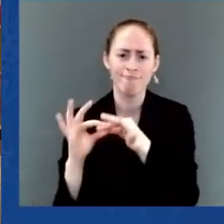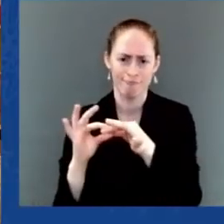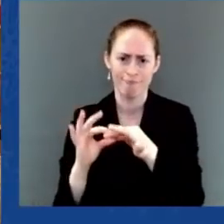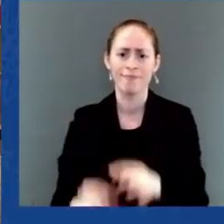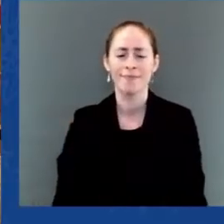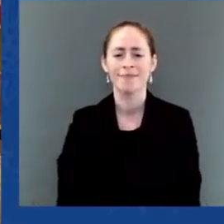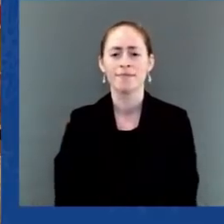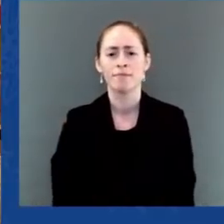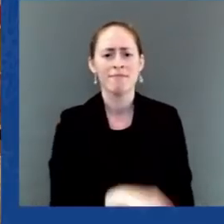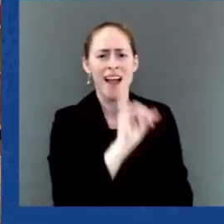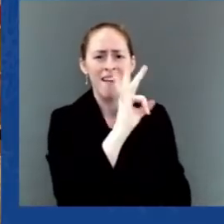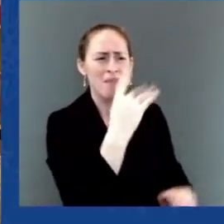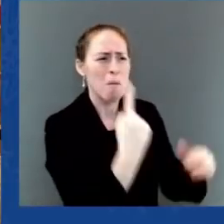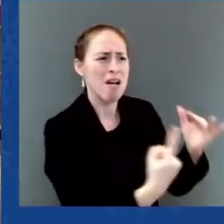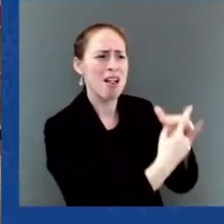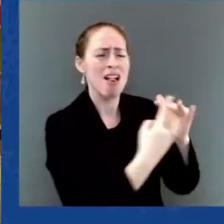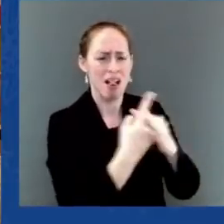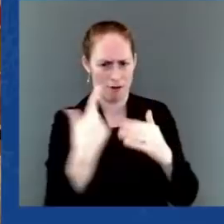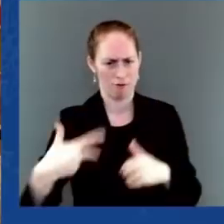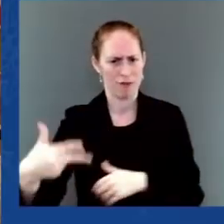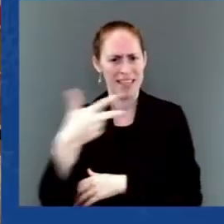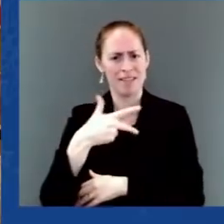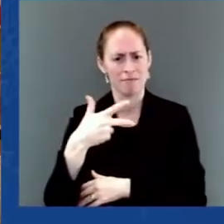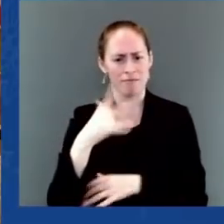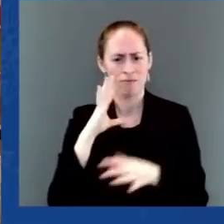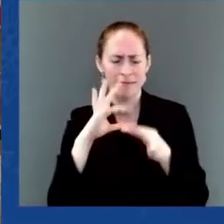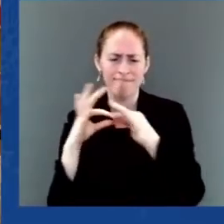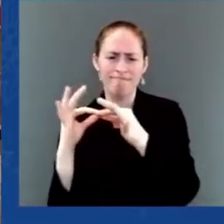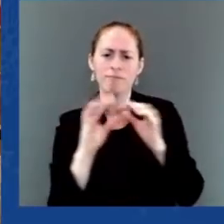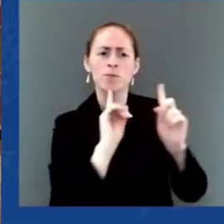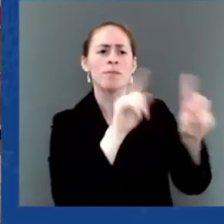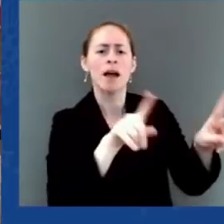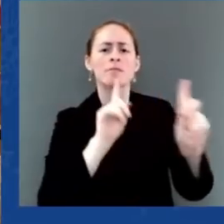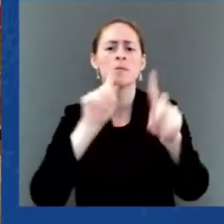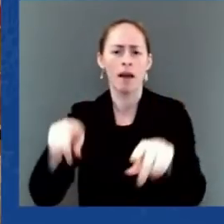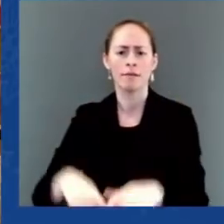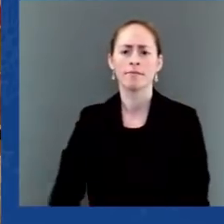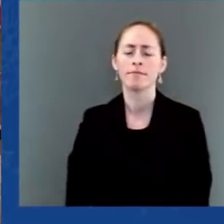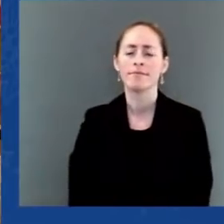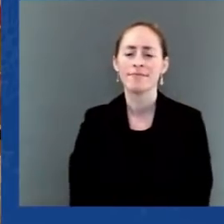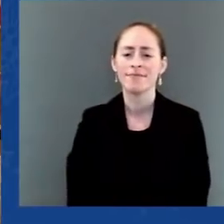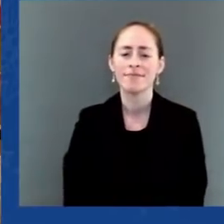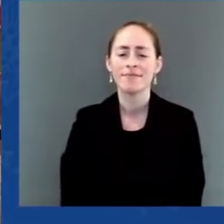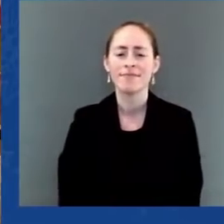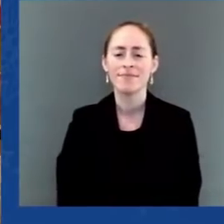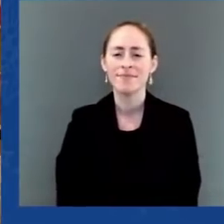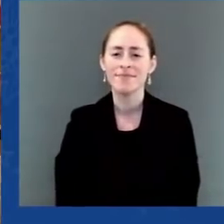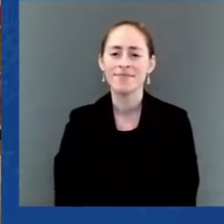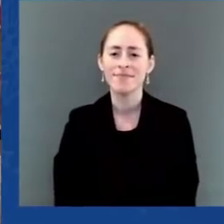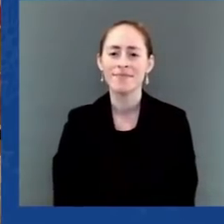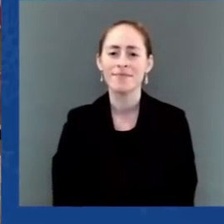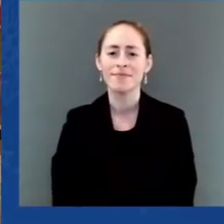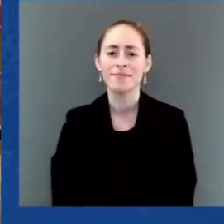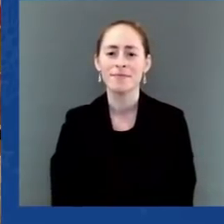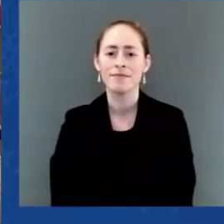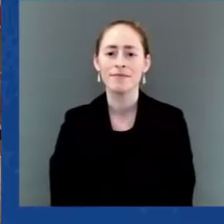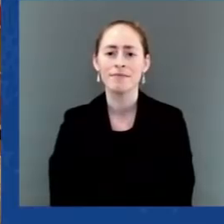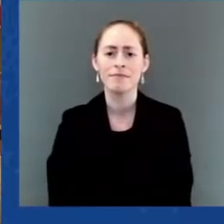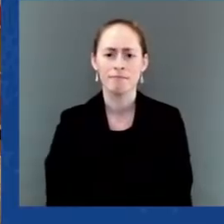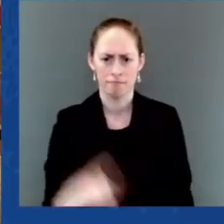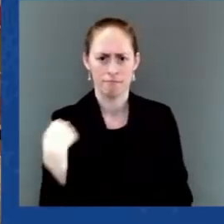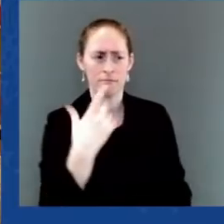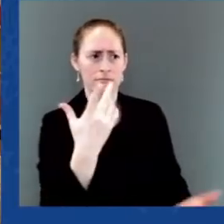expansion of China. We must not forget that while Canada, United States and Mexico account for